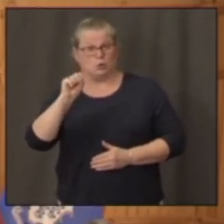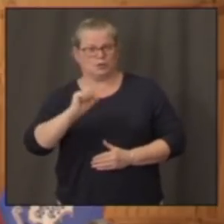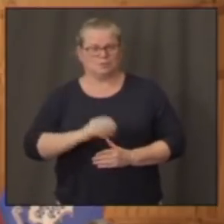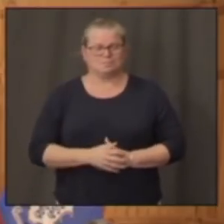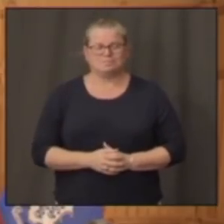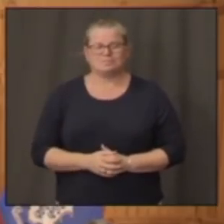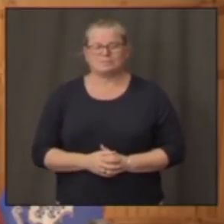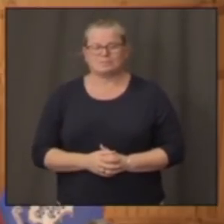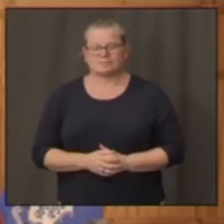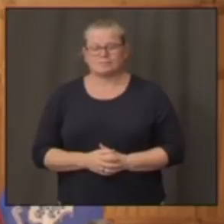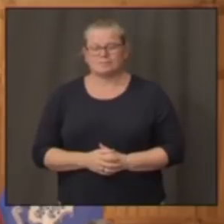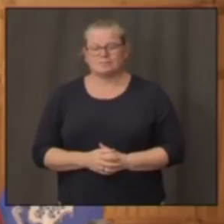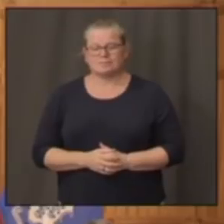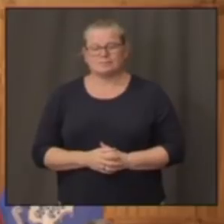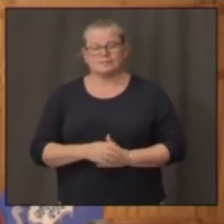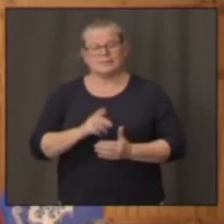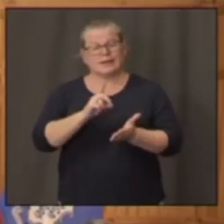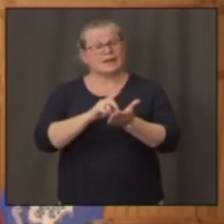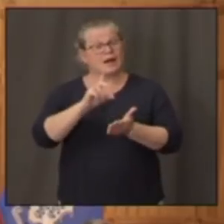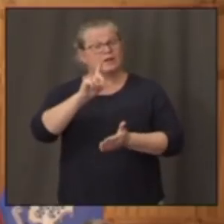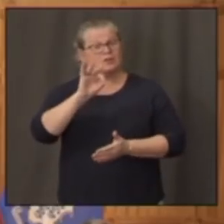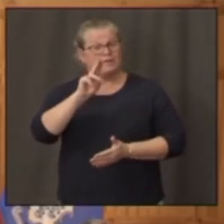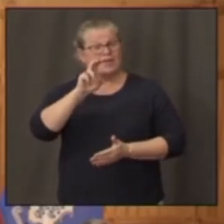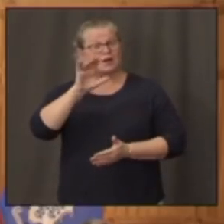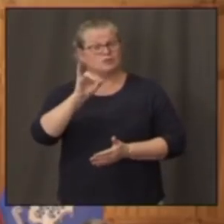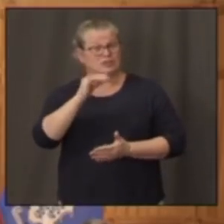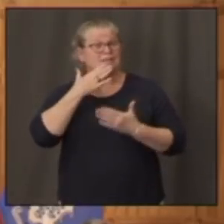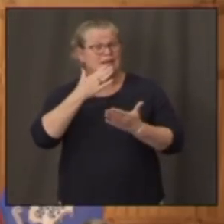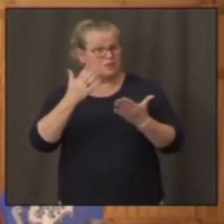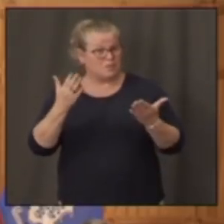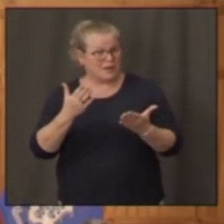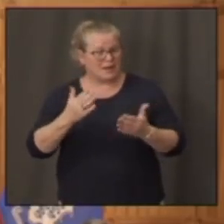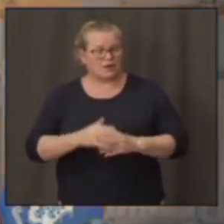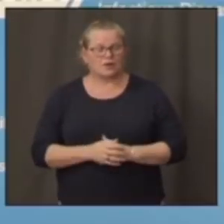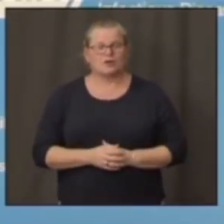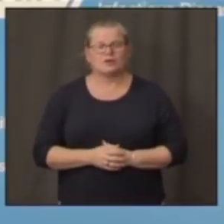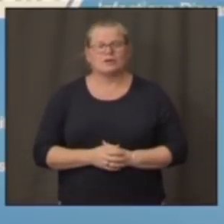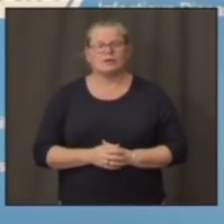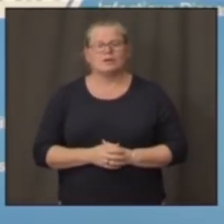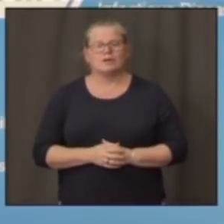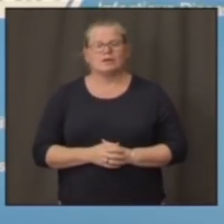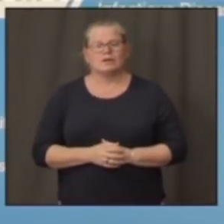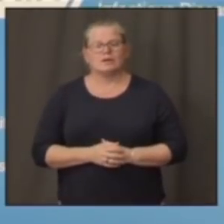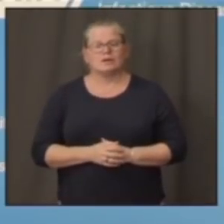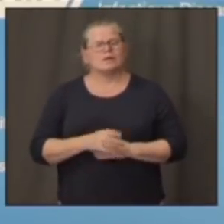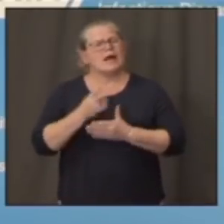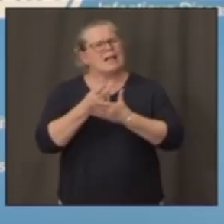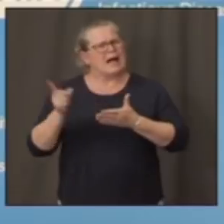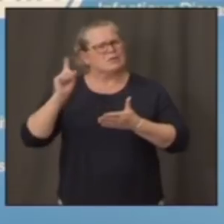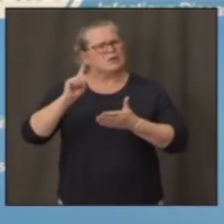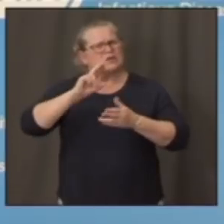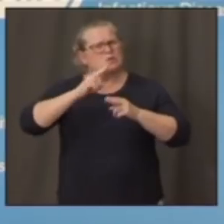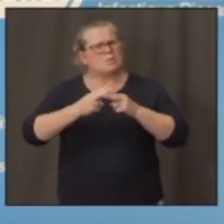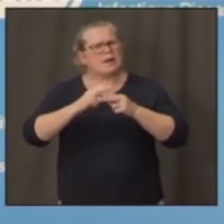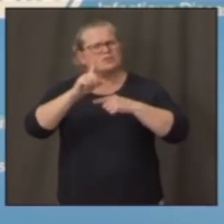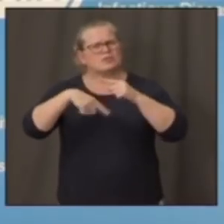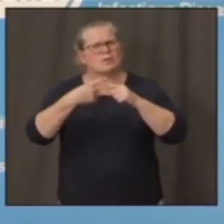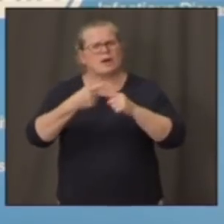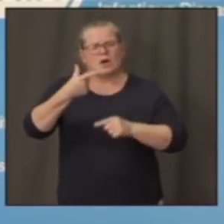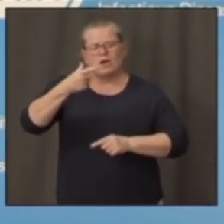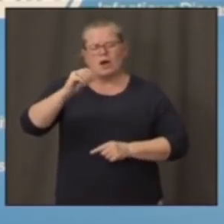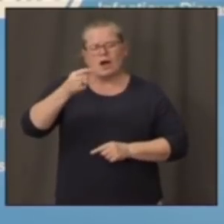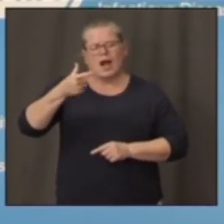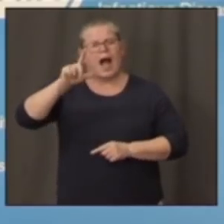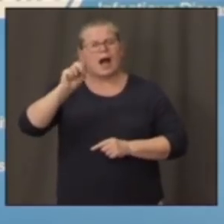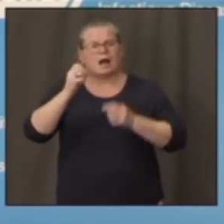Doctor, good afternoon, and thanks for coming on. You mentioned goggles last week. What would use of goggles achieve, and is that